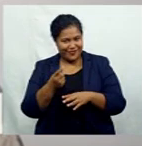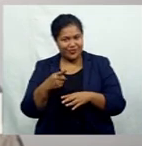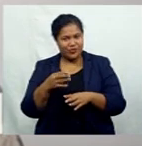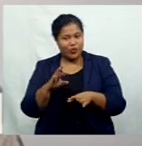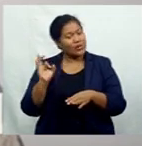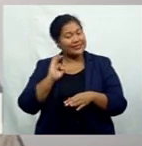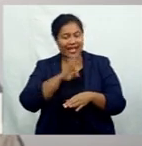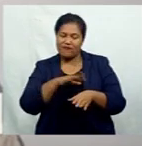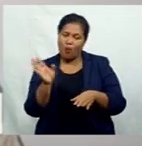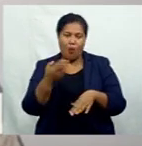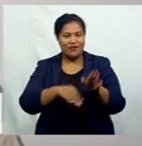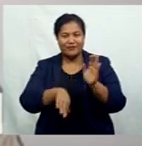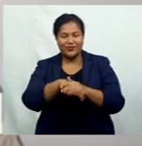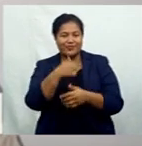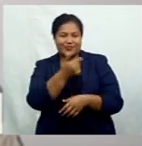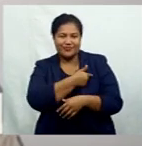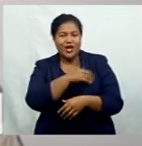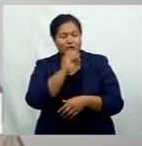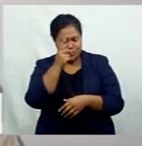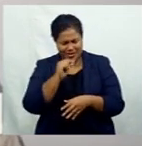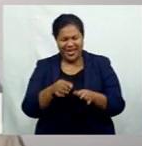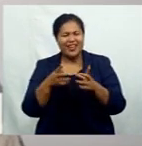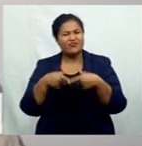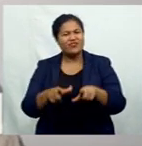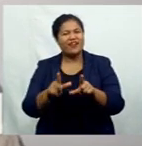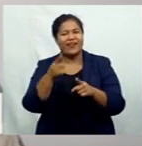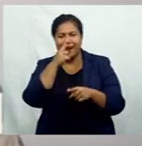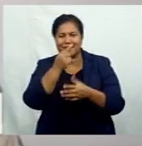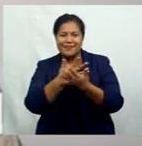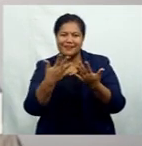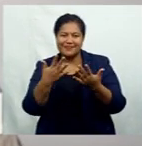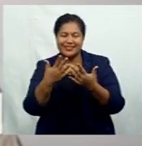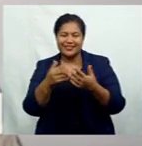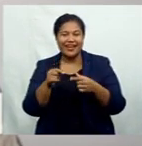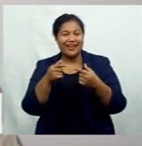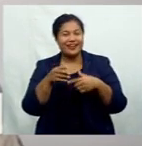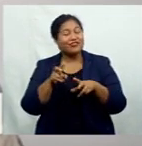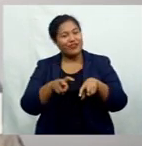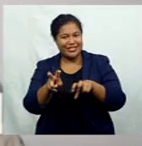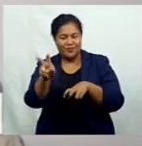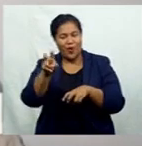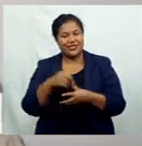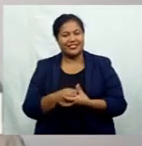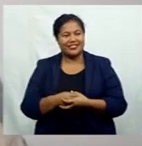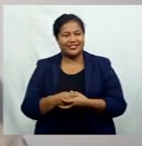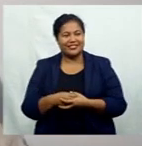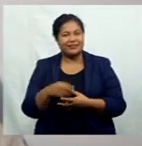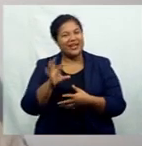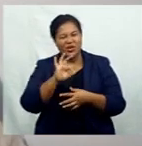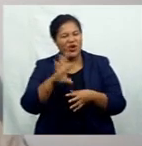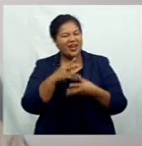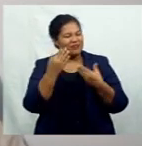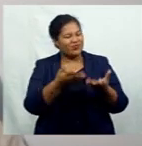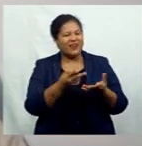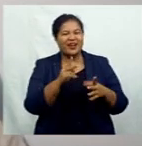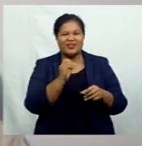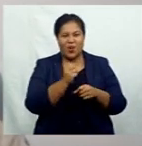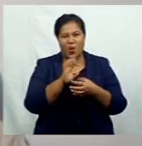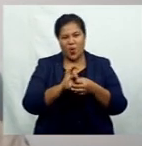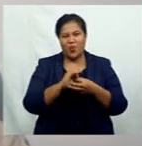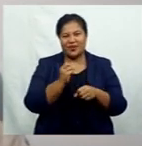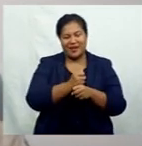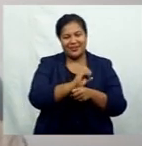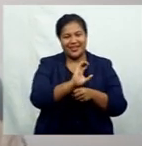transport and not necessarily be provided with company transport. They also have the benefit of